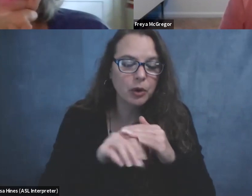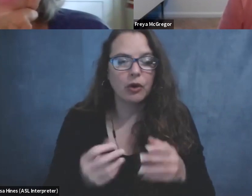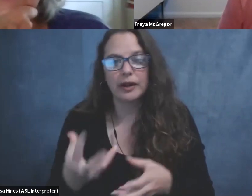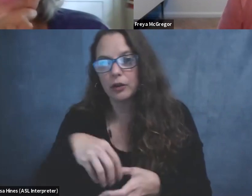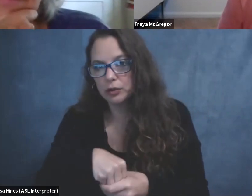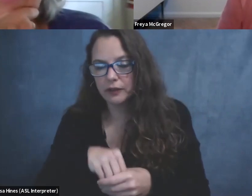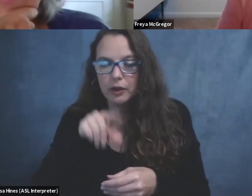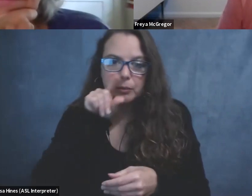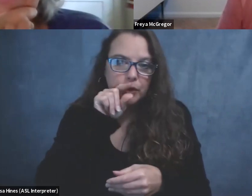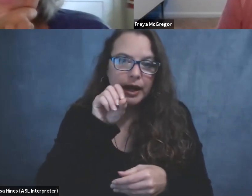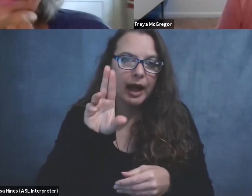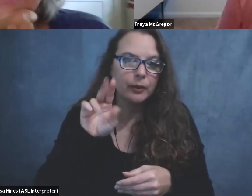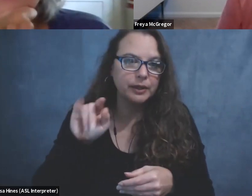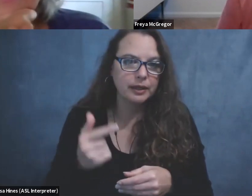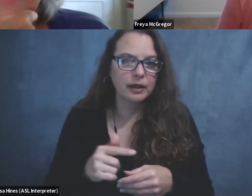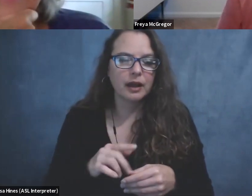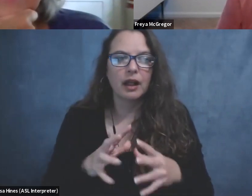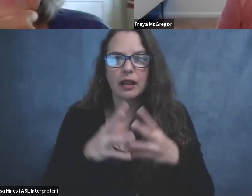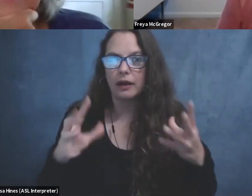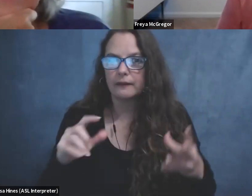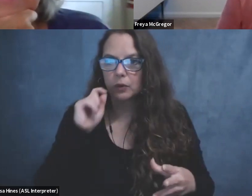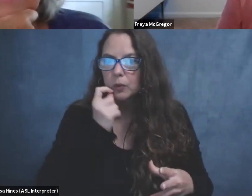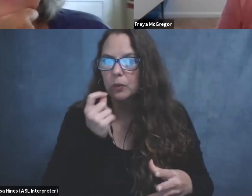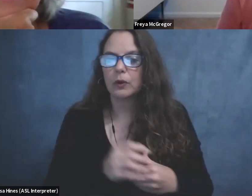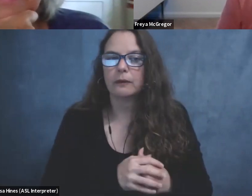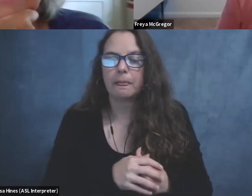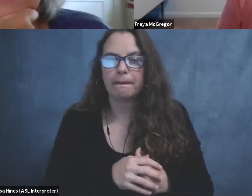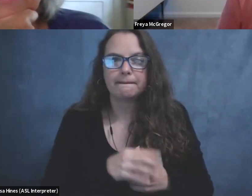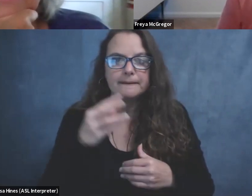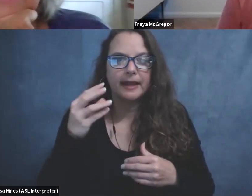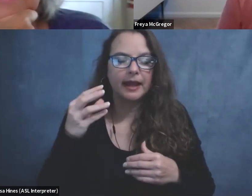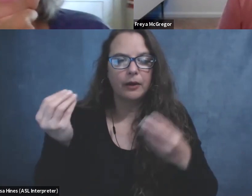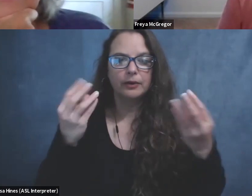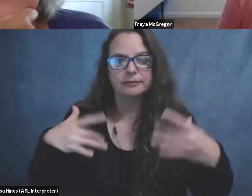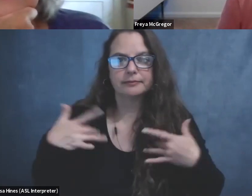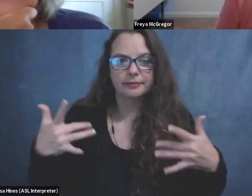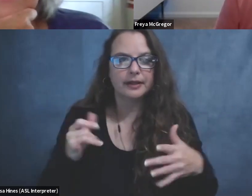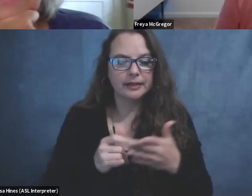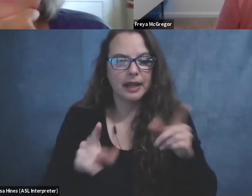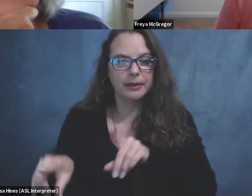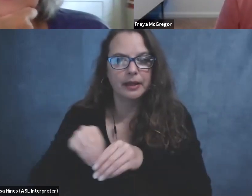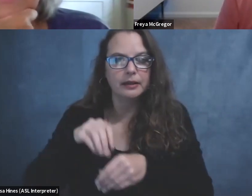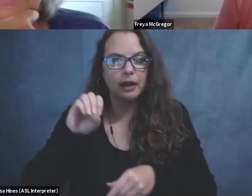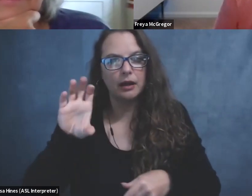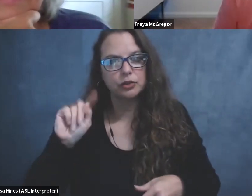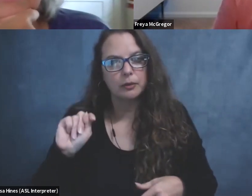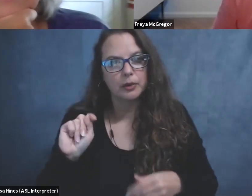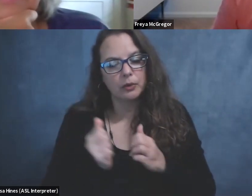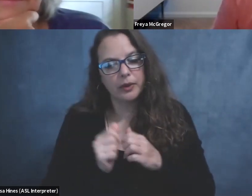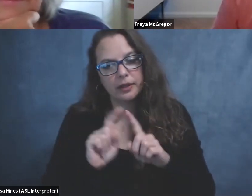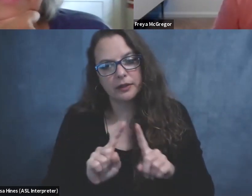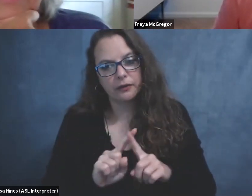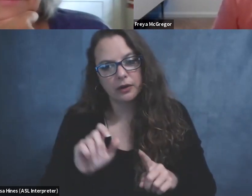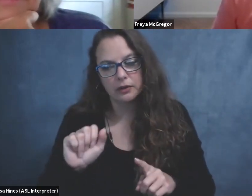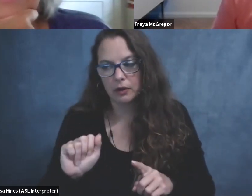of, um, really cool, um, outings that are happening in October, uh, with different Audubon